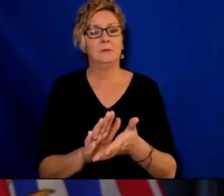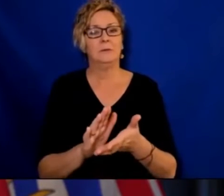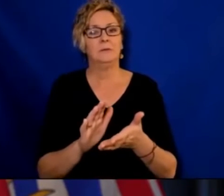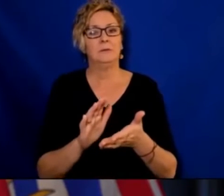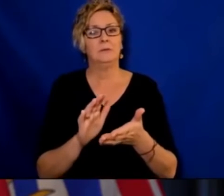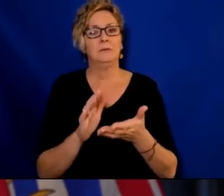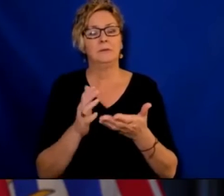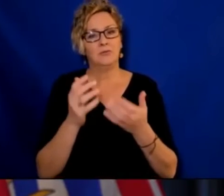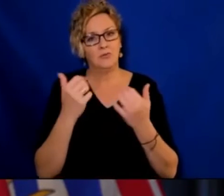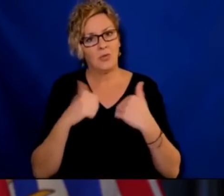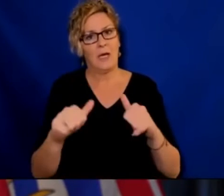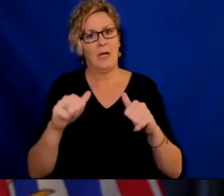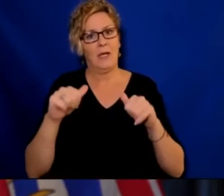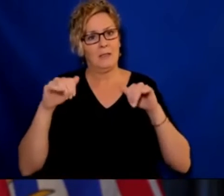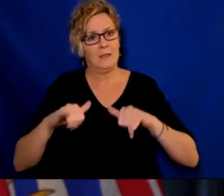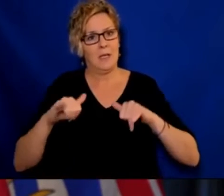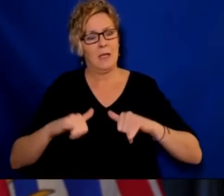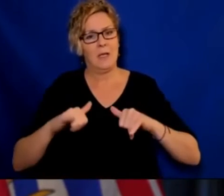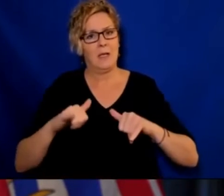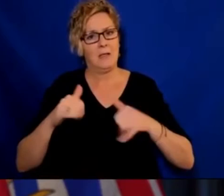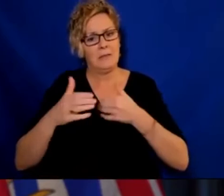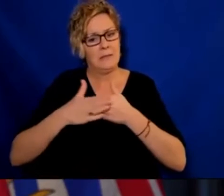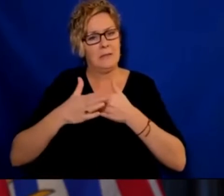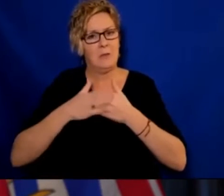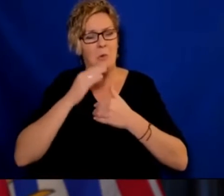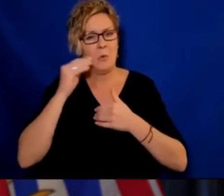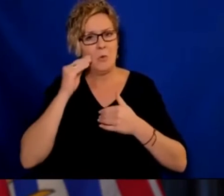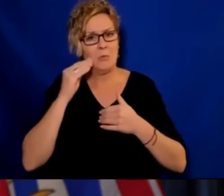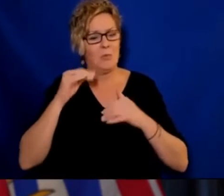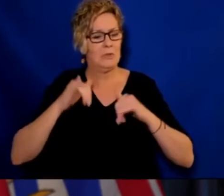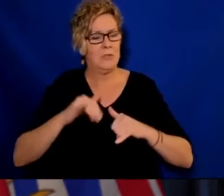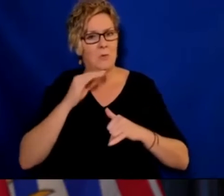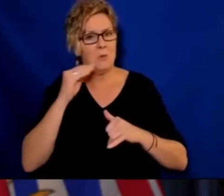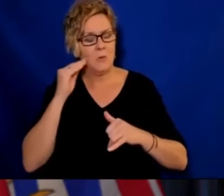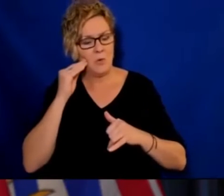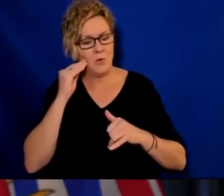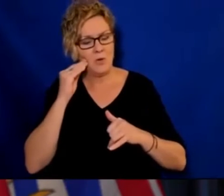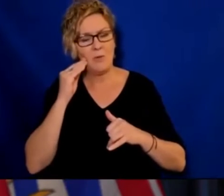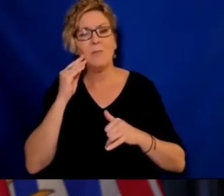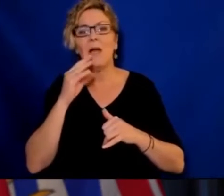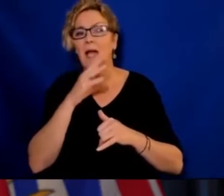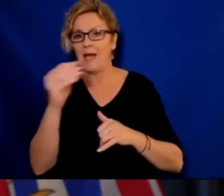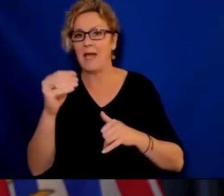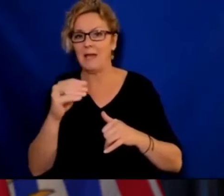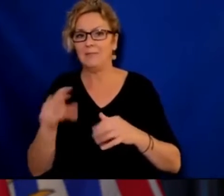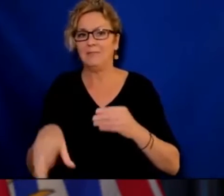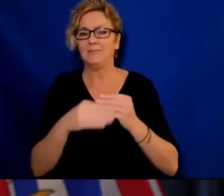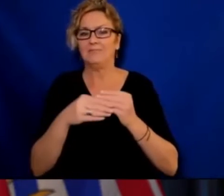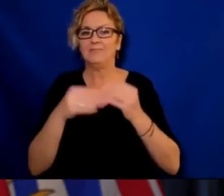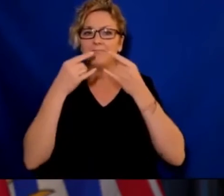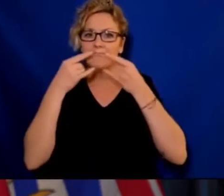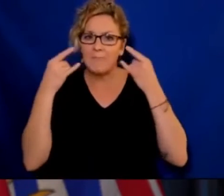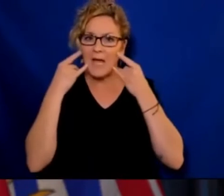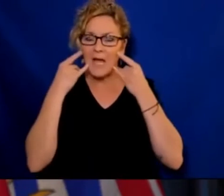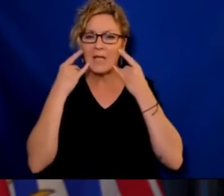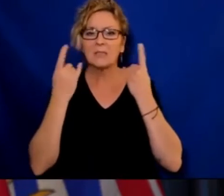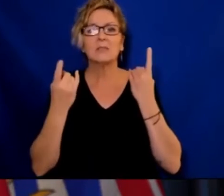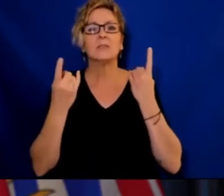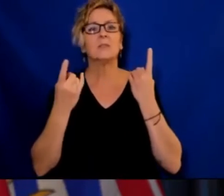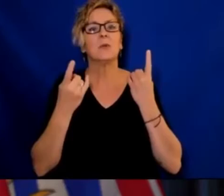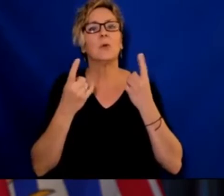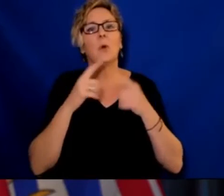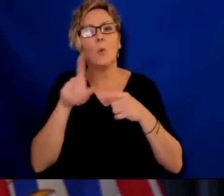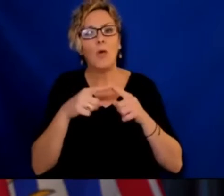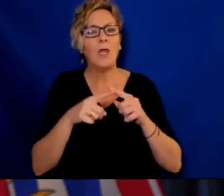I have been asked many times, about why we do not have a provincial order mandating mask